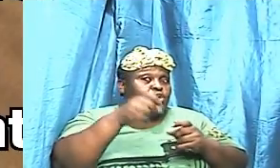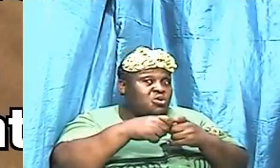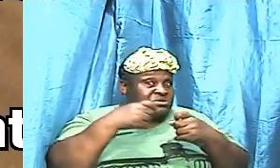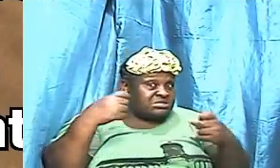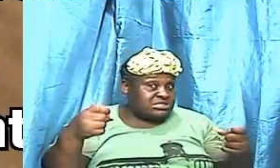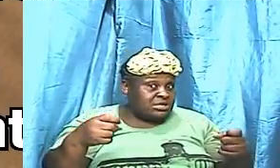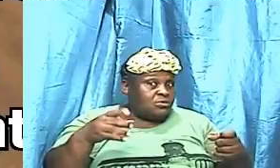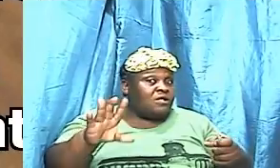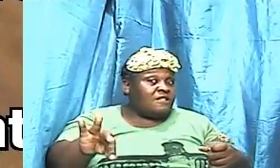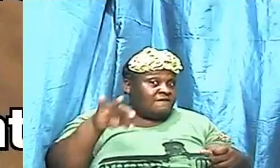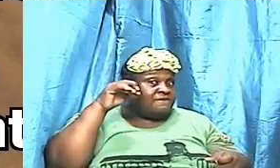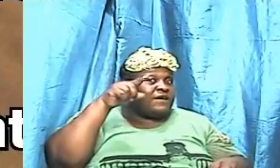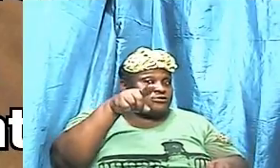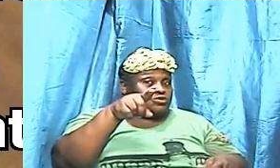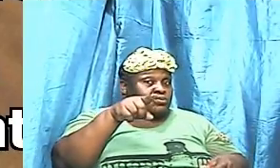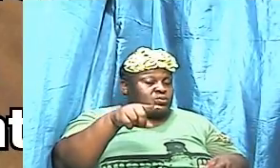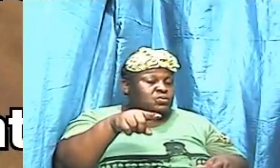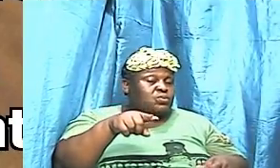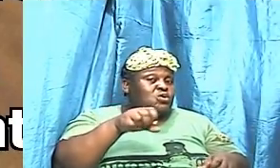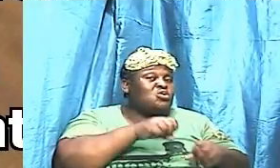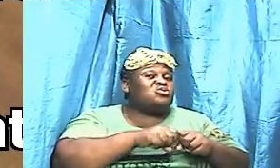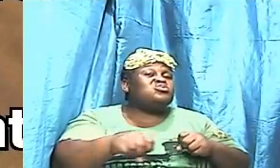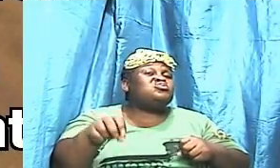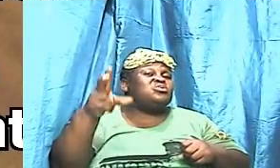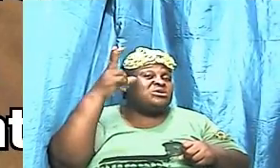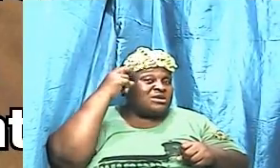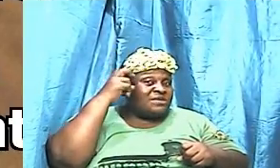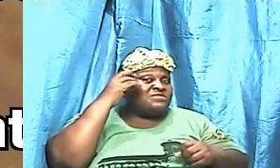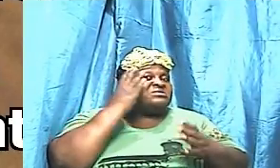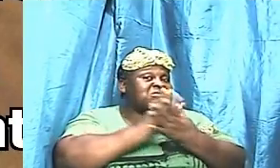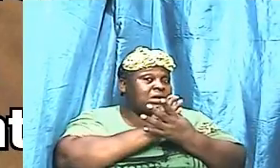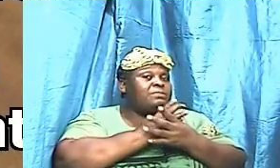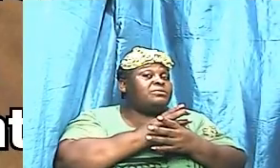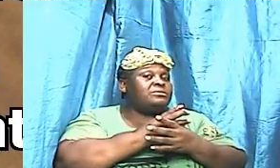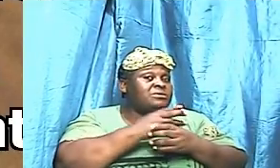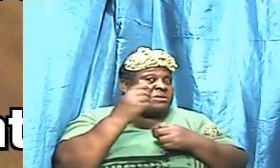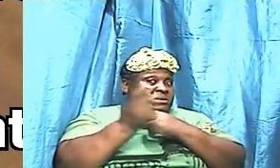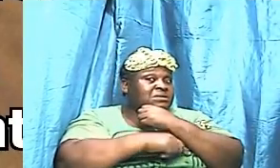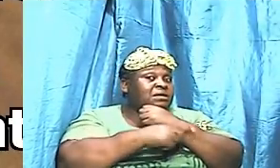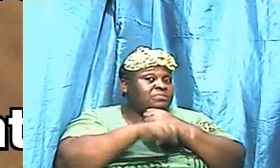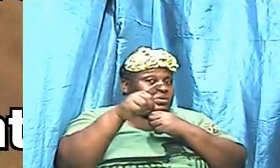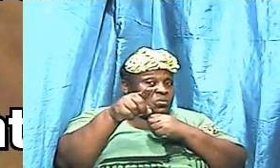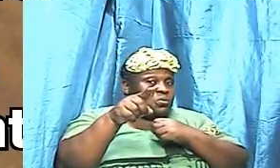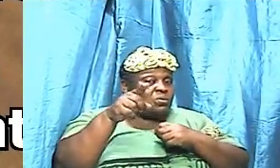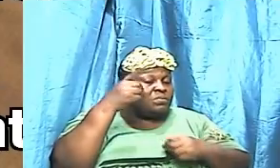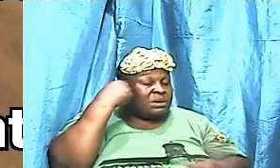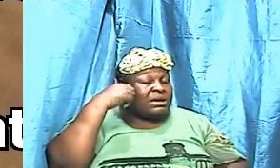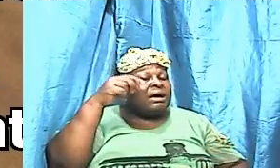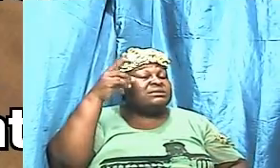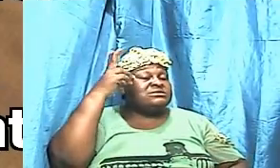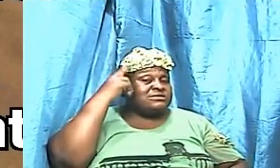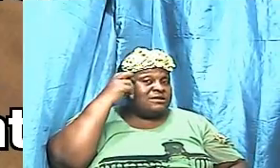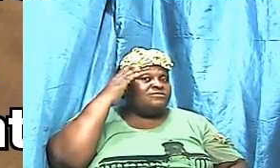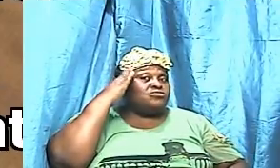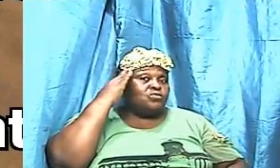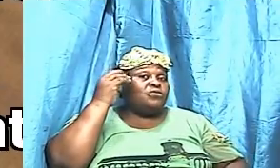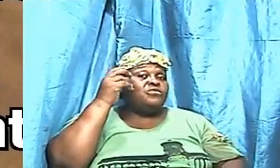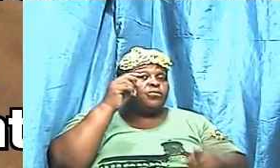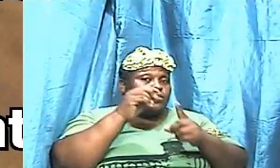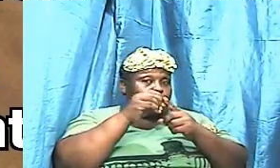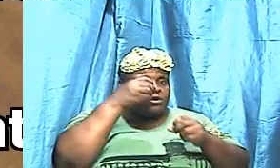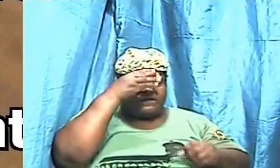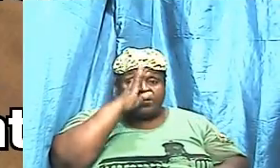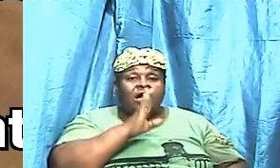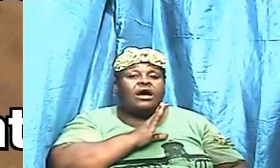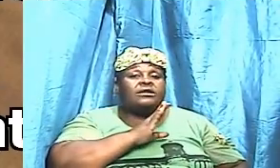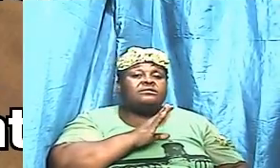back and gives you rope to hang yourself he knows the word and he is going to use it against you and this